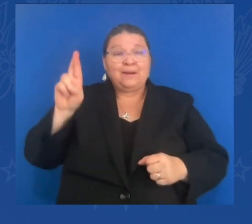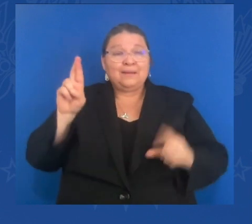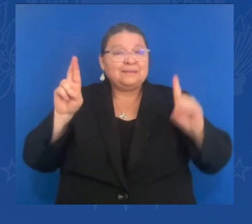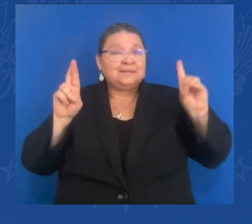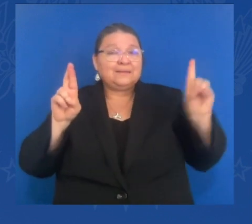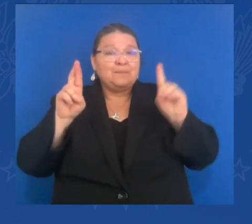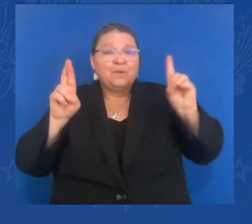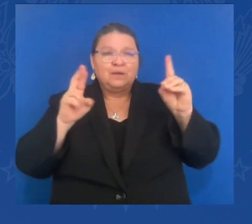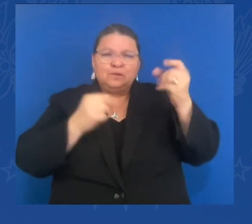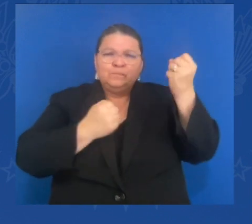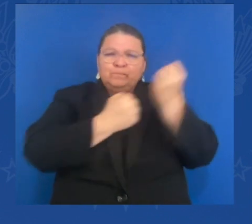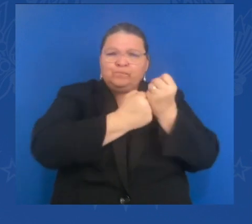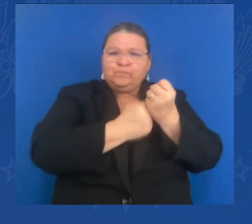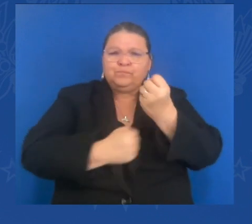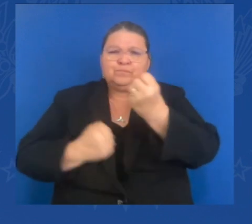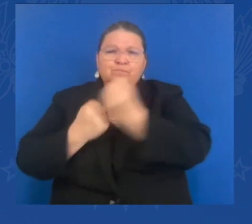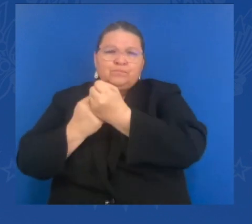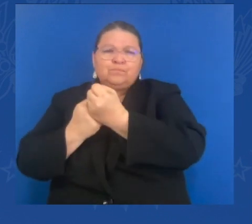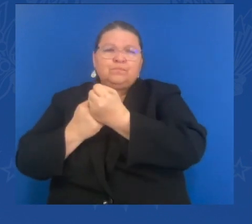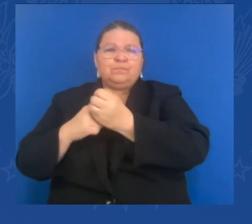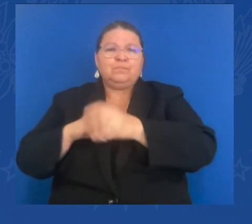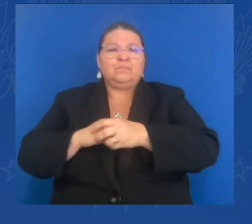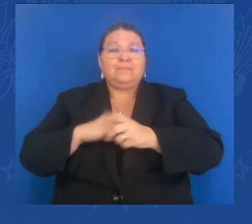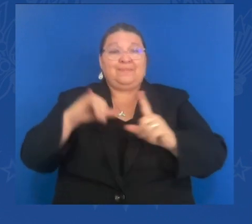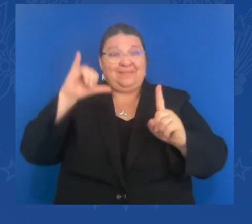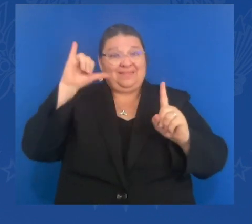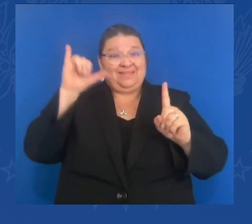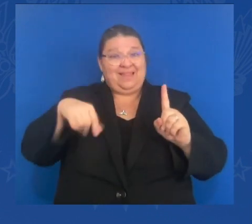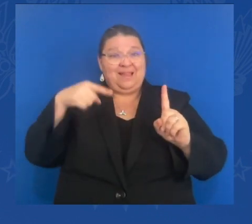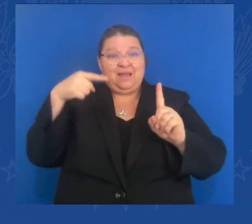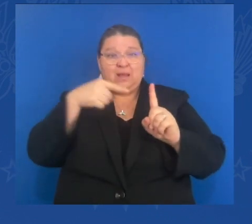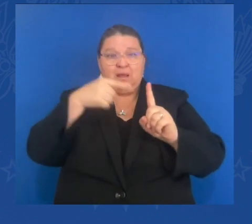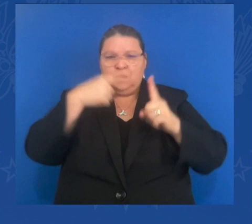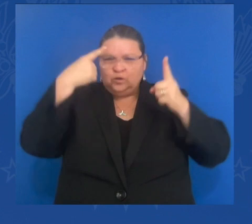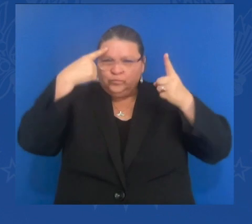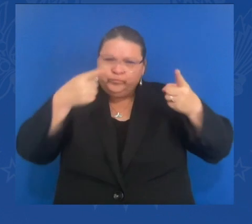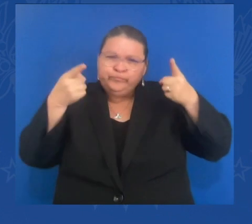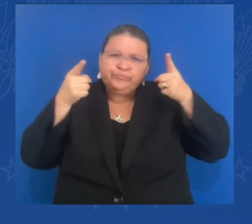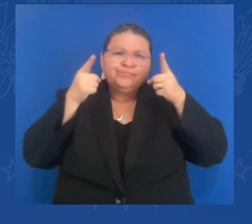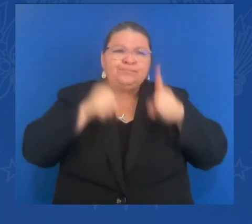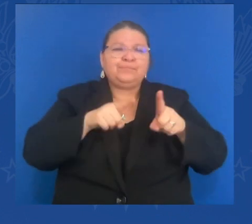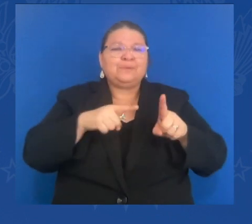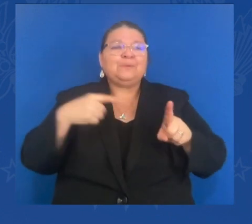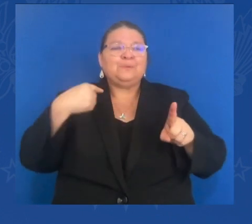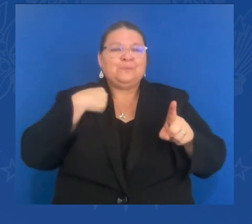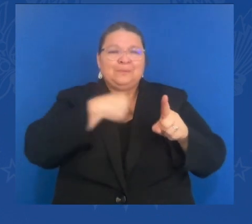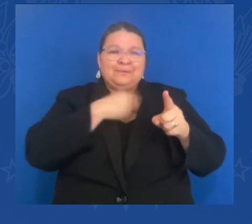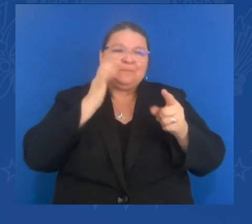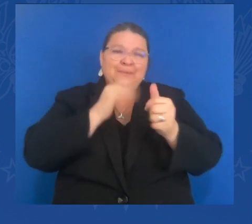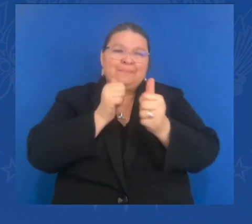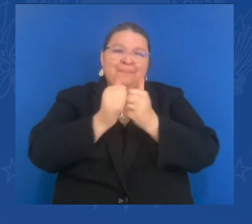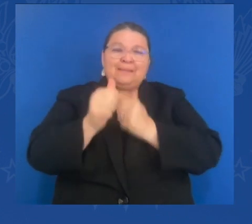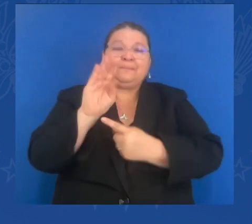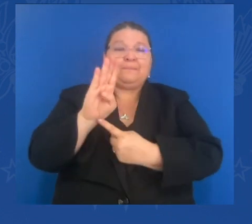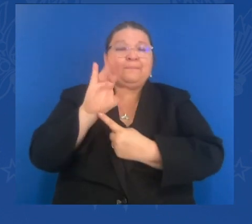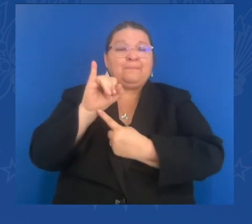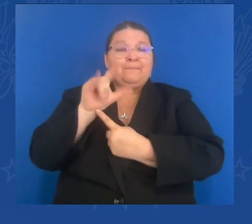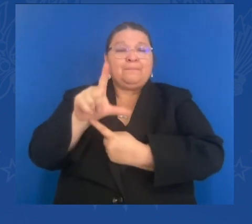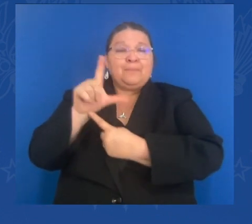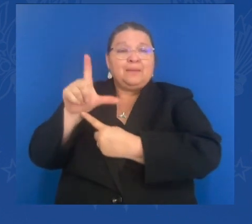law the bill revoking PNTR, which is, again, most people think of it as most favored nation